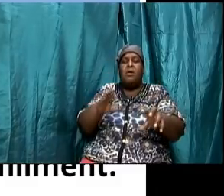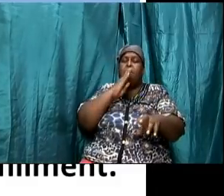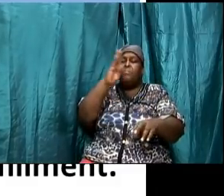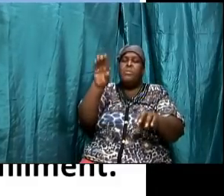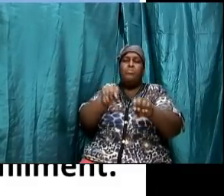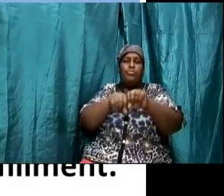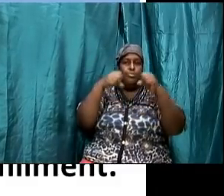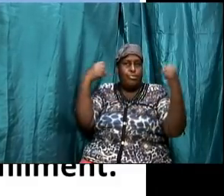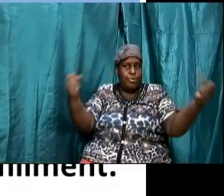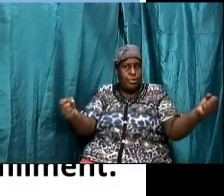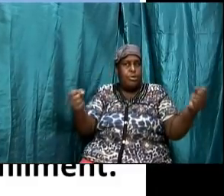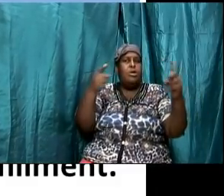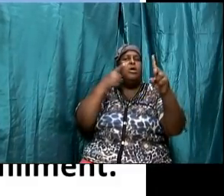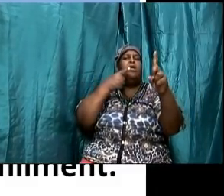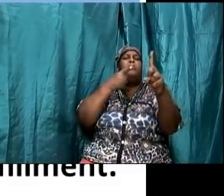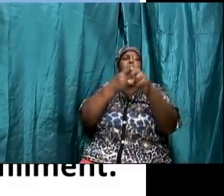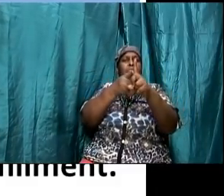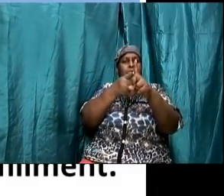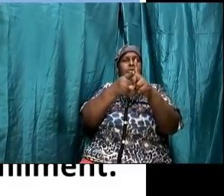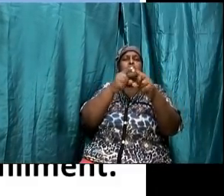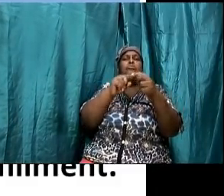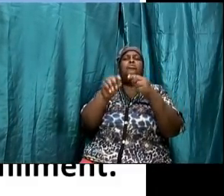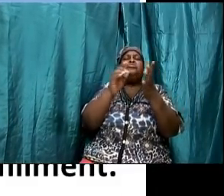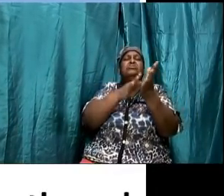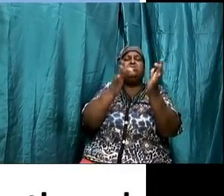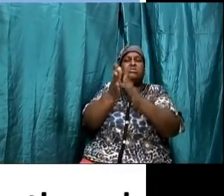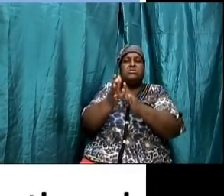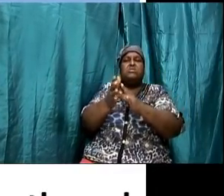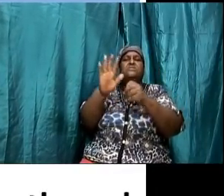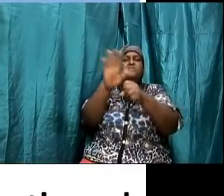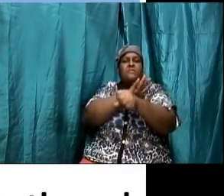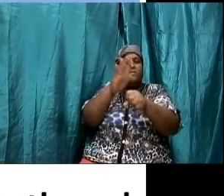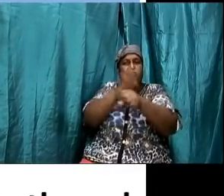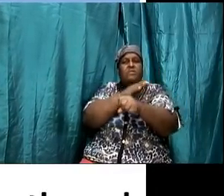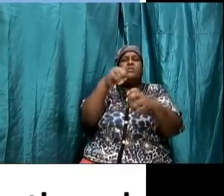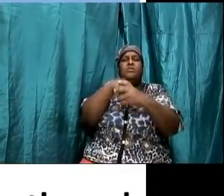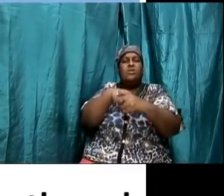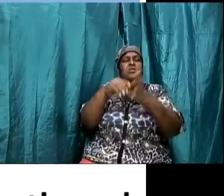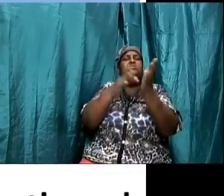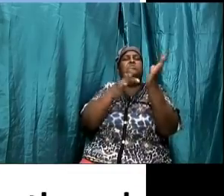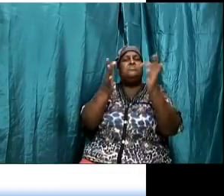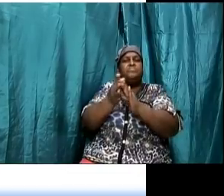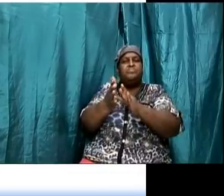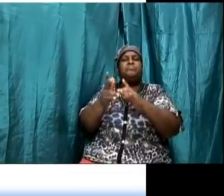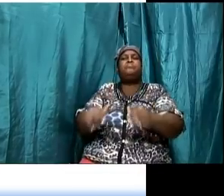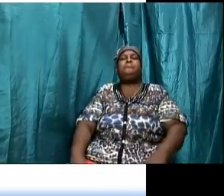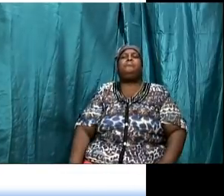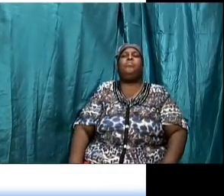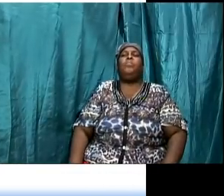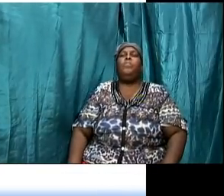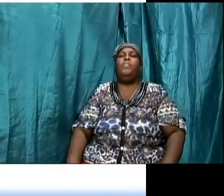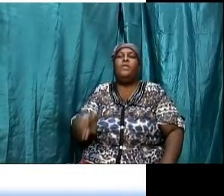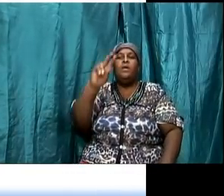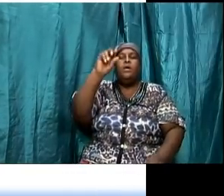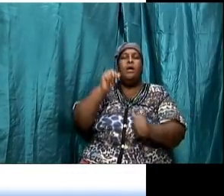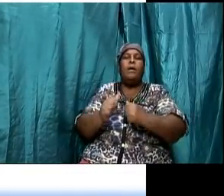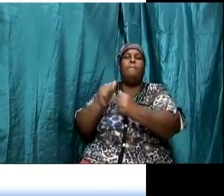point to him and they're going to be fulfilled in him let us look at what the apostle paul view